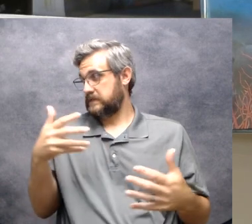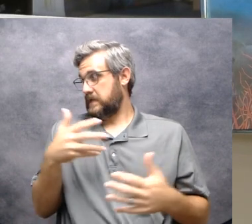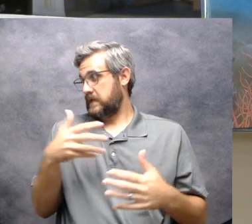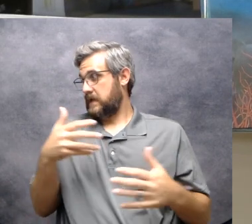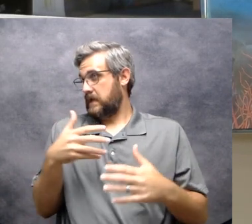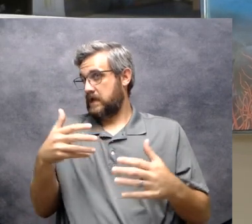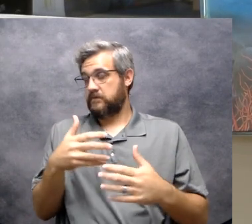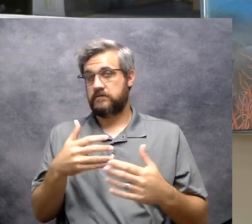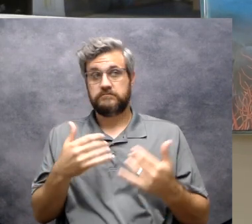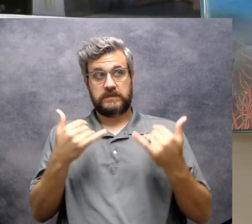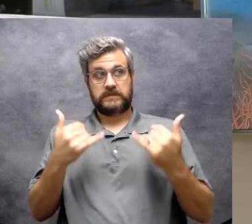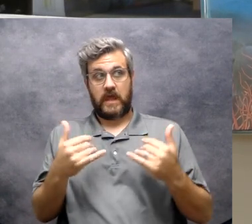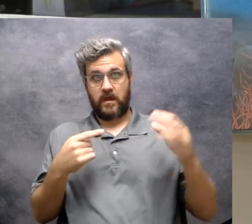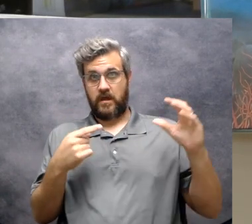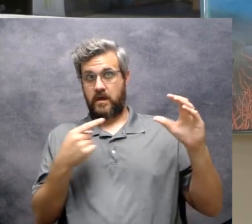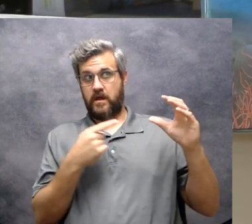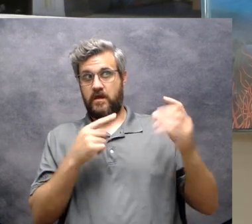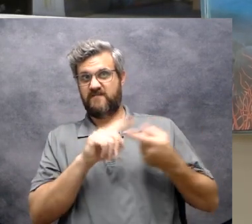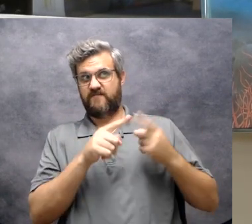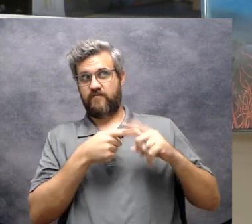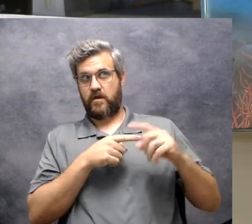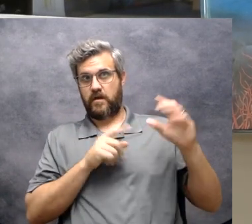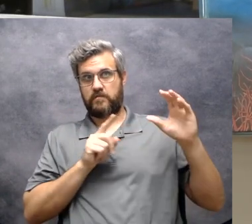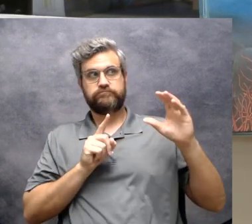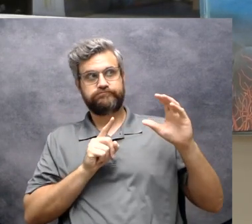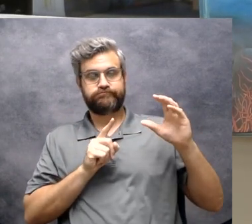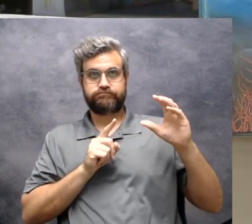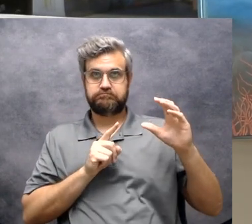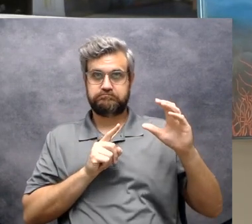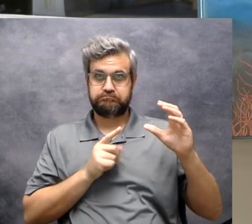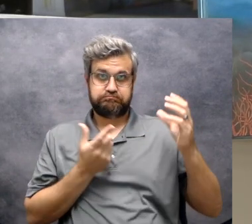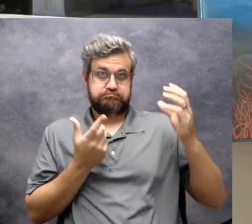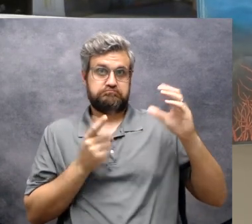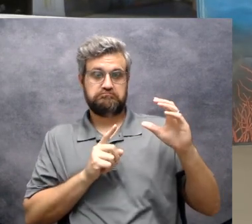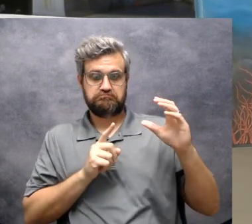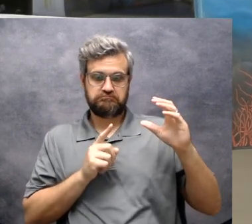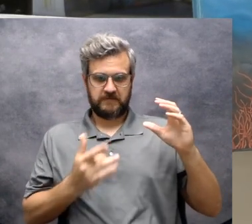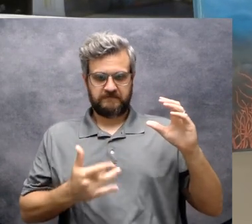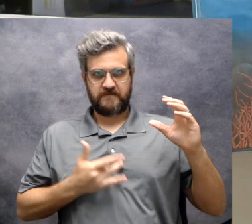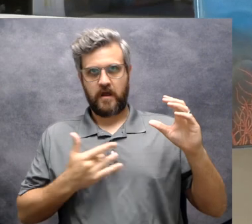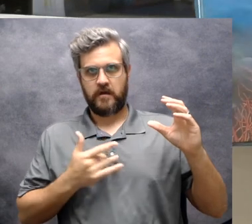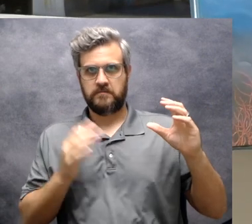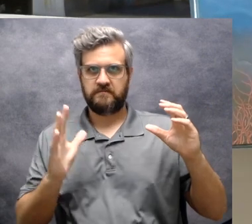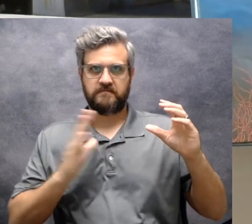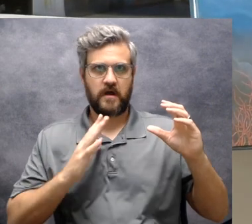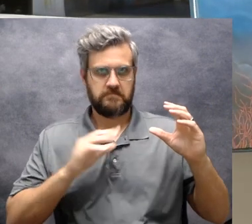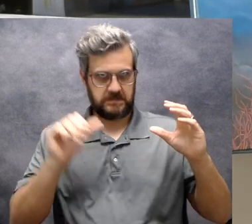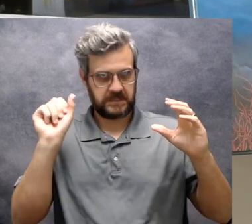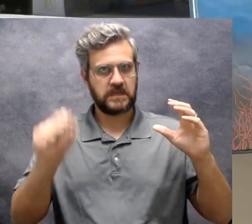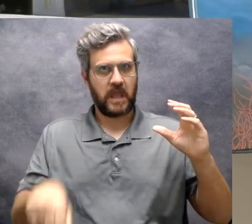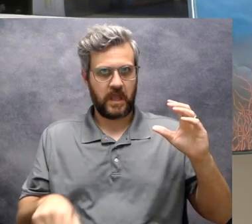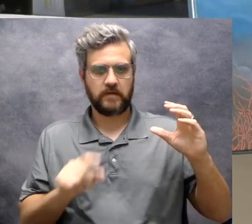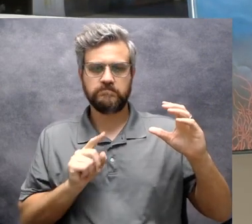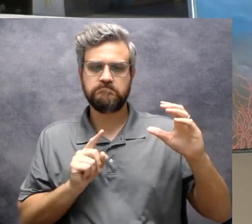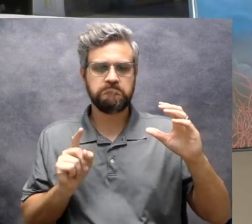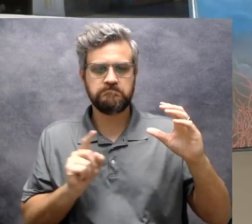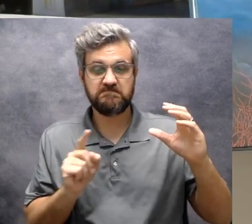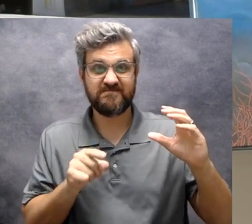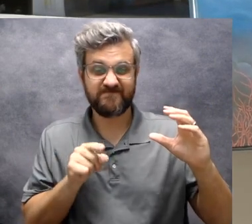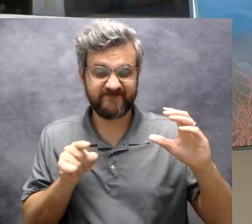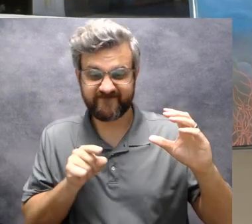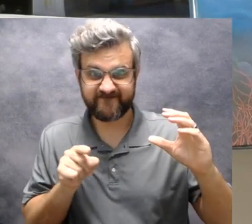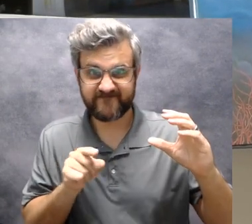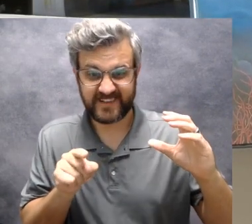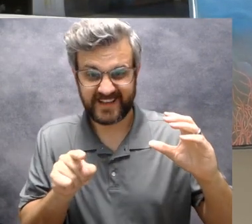Shrimpy. now, with Big Al next to him, Shrimpy felt just fine. They